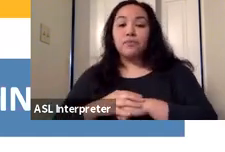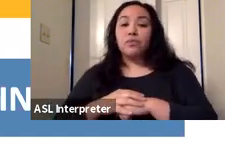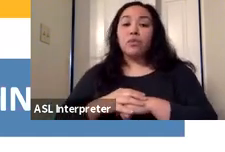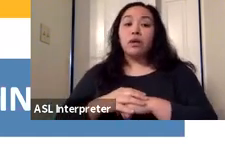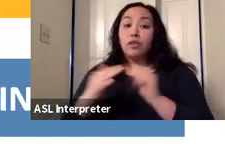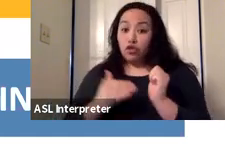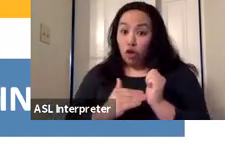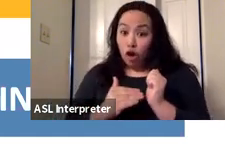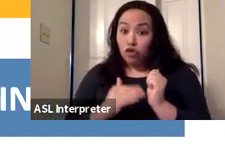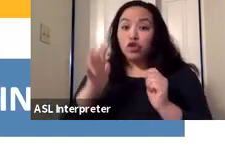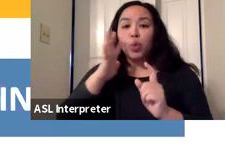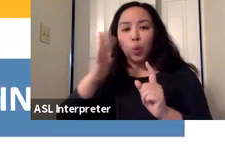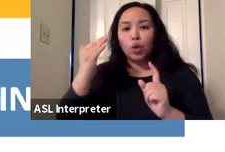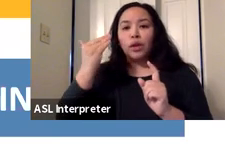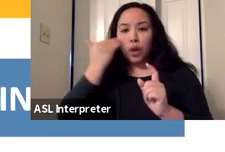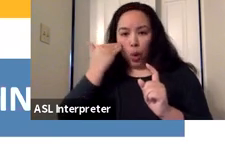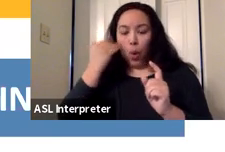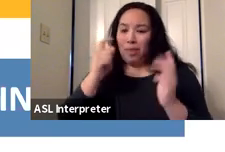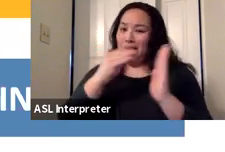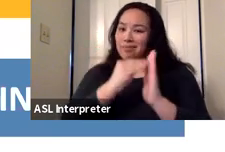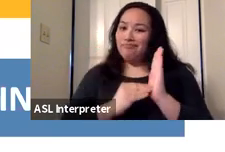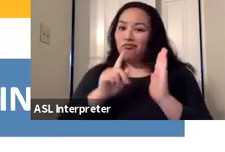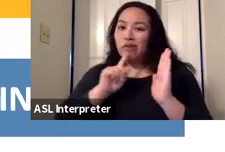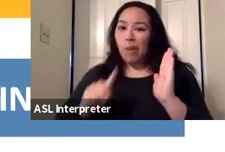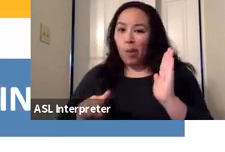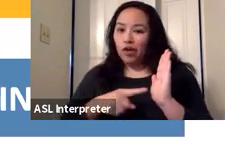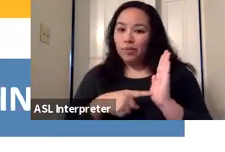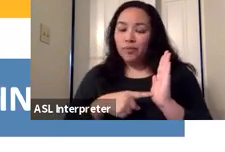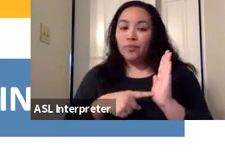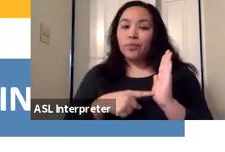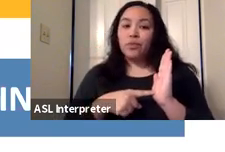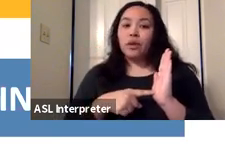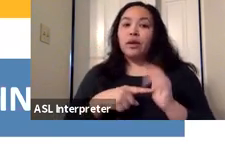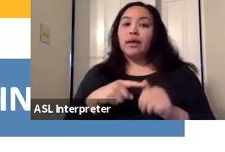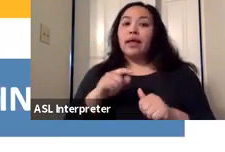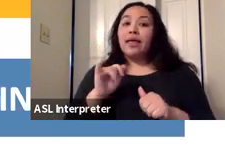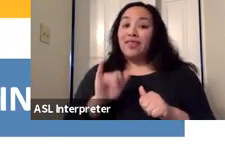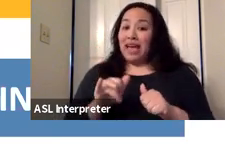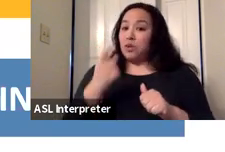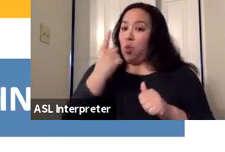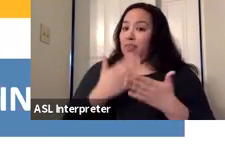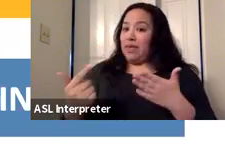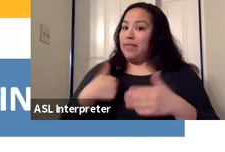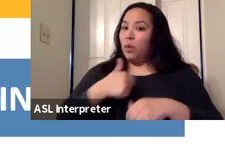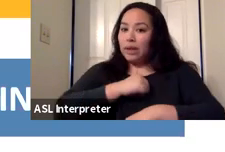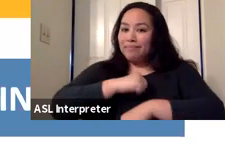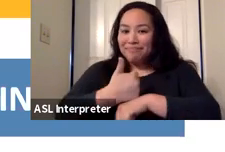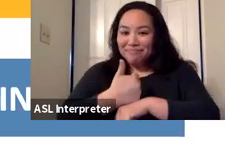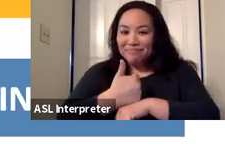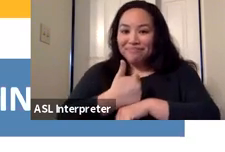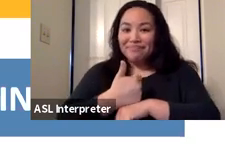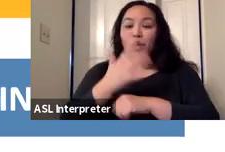to make this report into this reporting system. And so this is one of the things that we have in place that